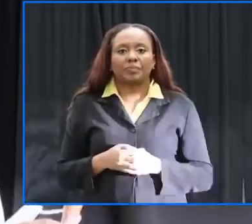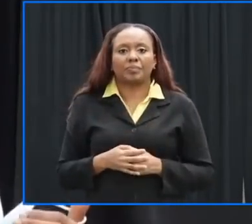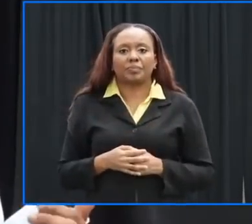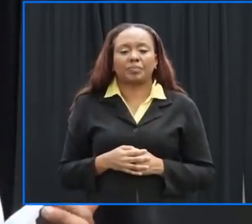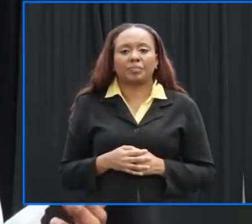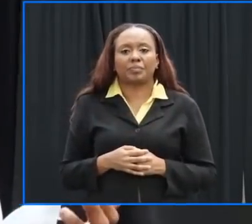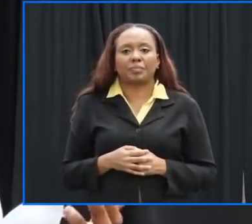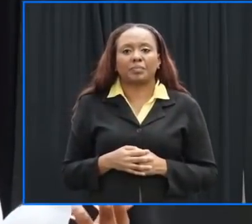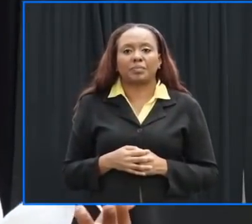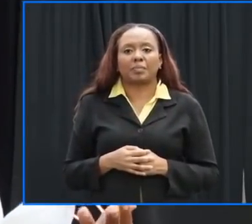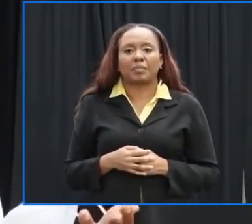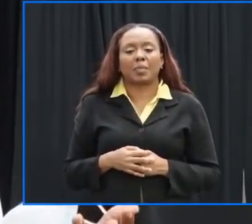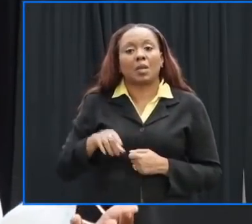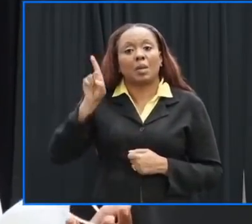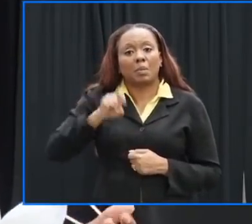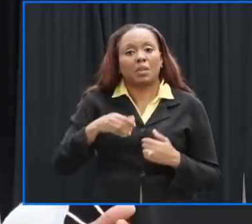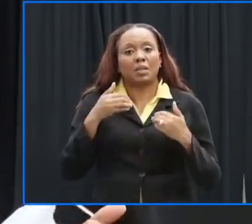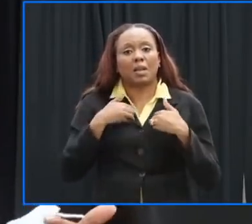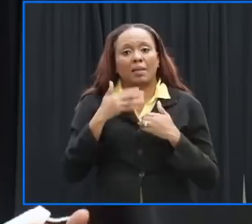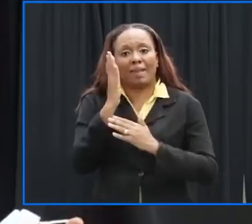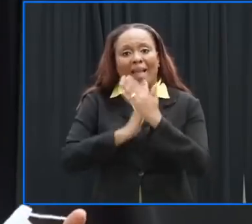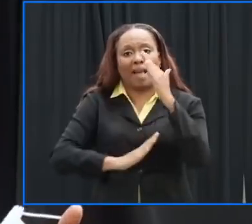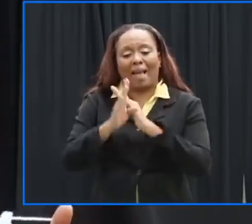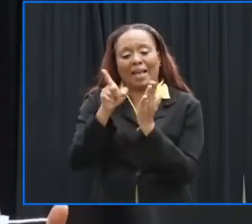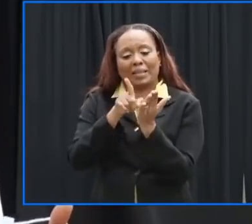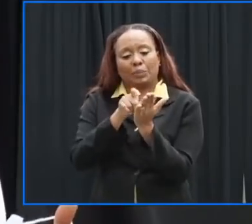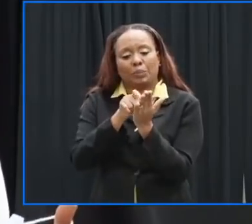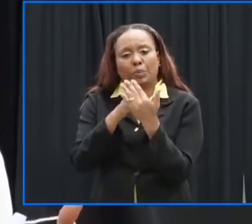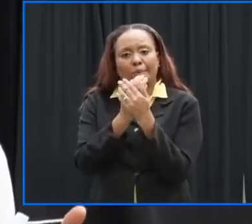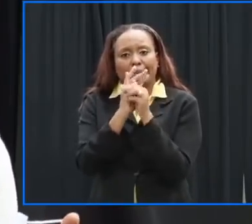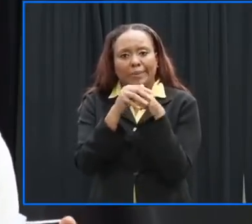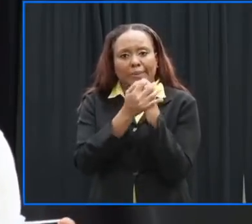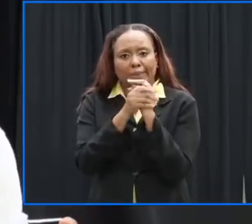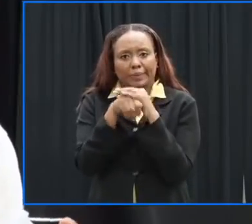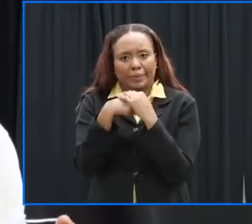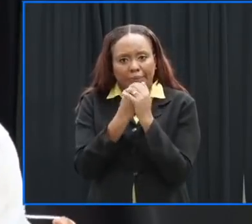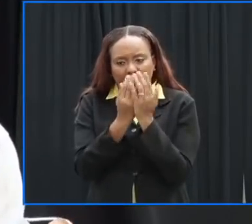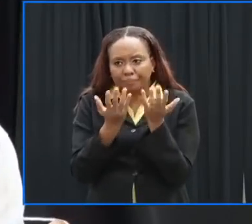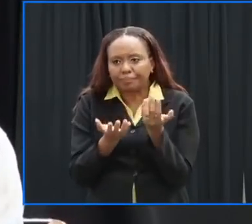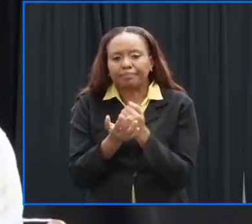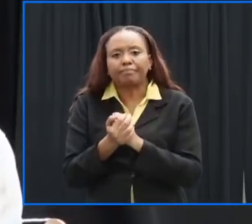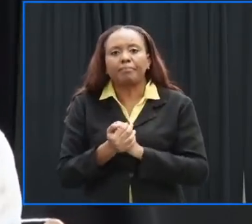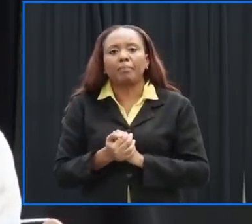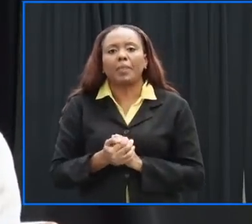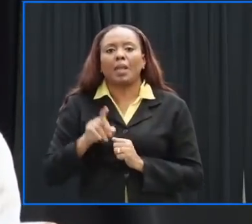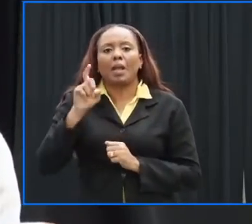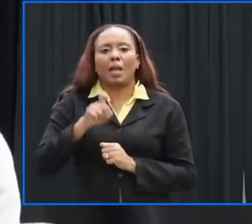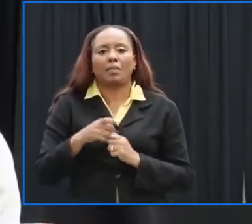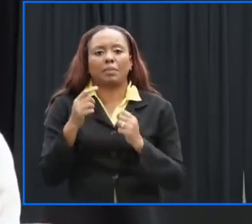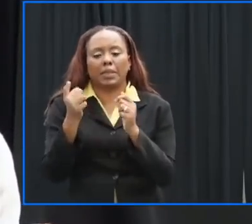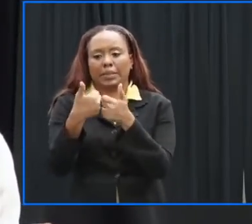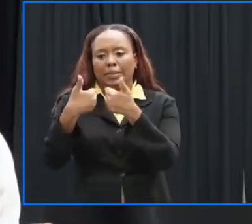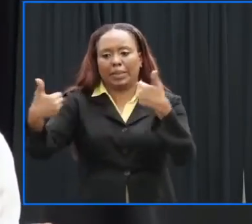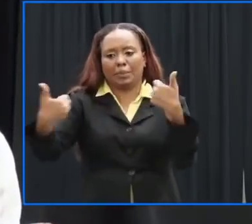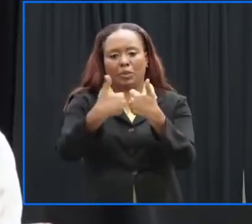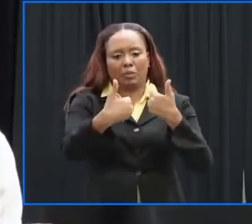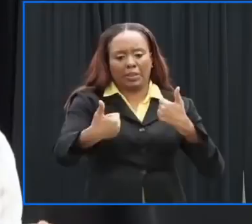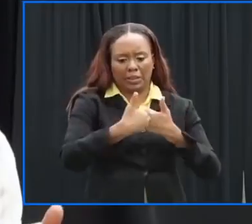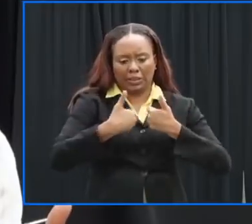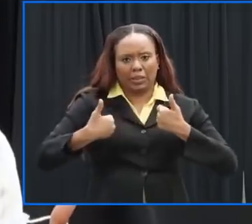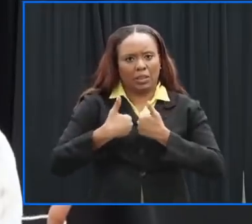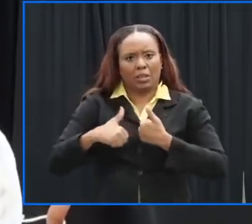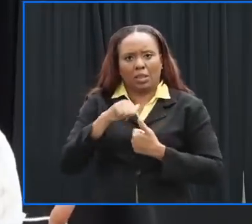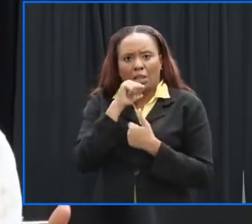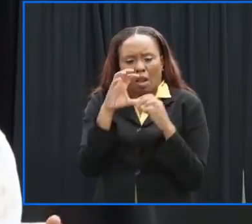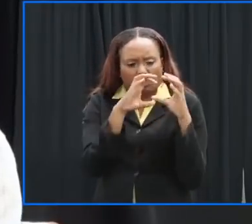their own hand sanitizers also because they may need that and they need to know that social distancing will be enforced